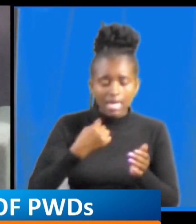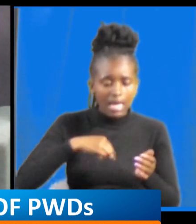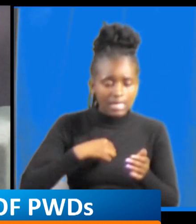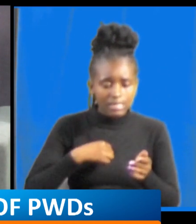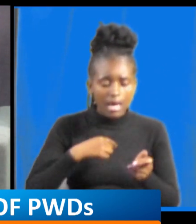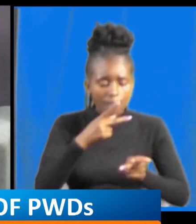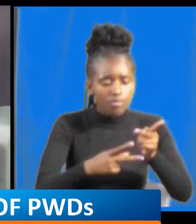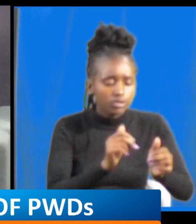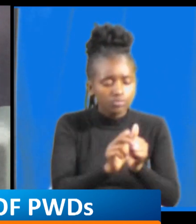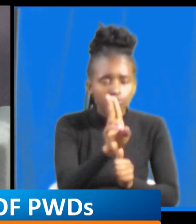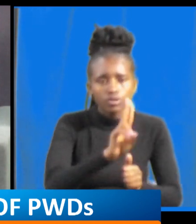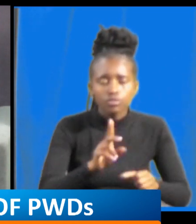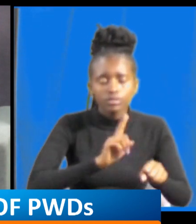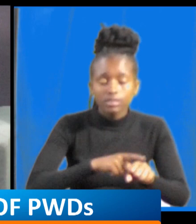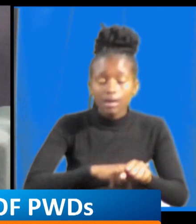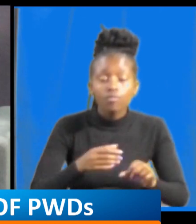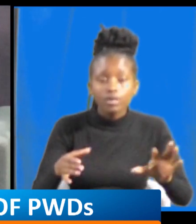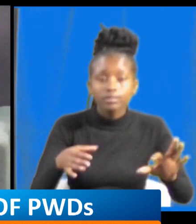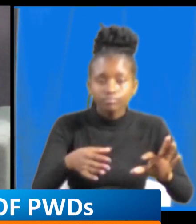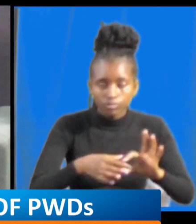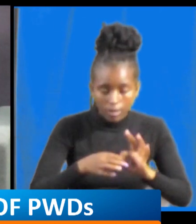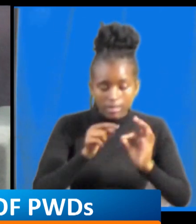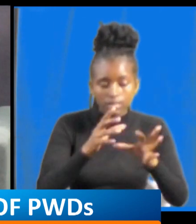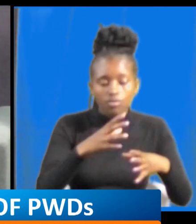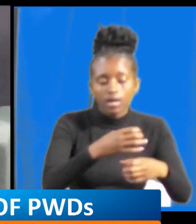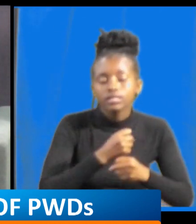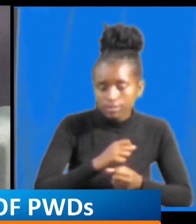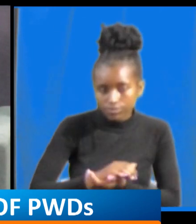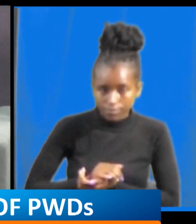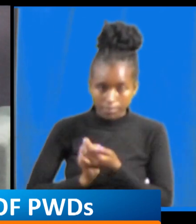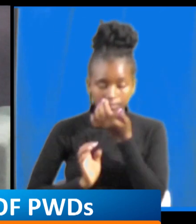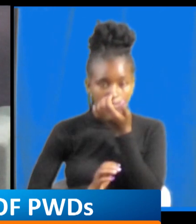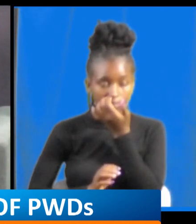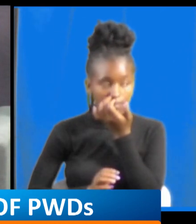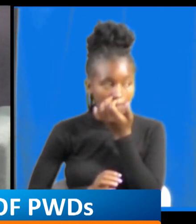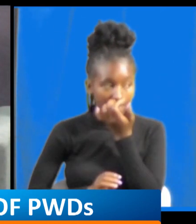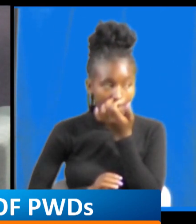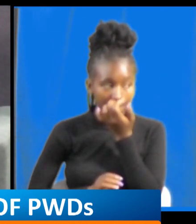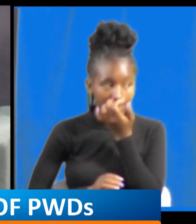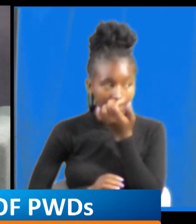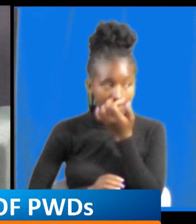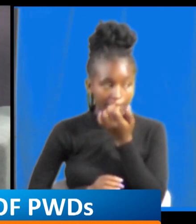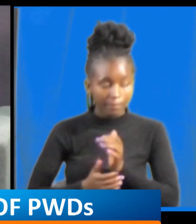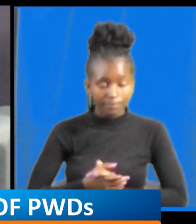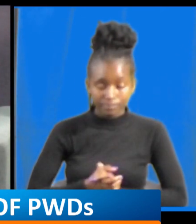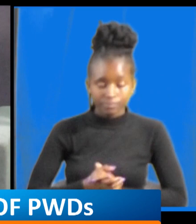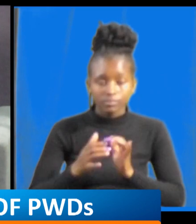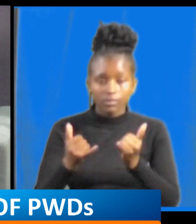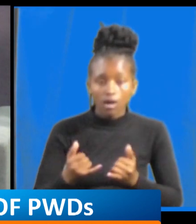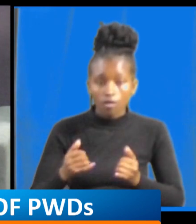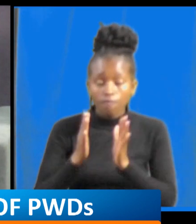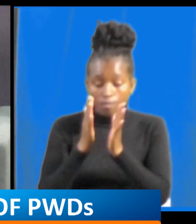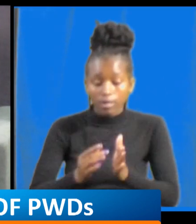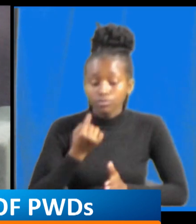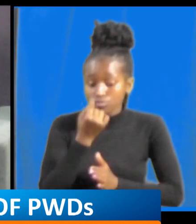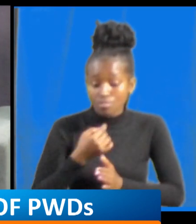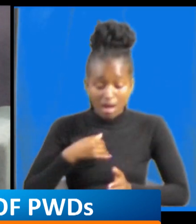you at least you joined when you were a bit you know mature enough what is the procedure of joining APDK for someone who is watching and probably